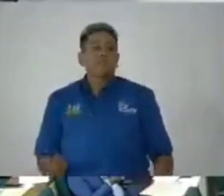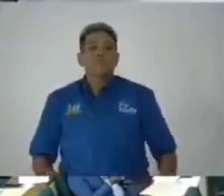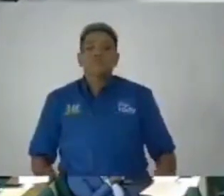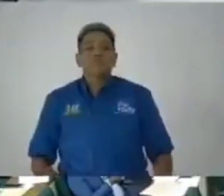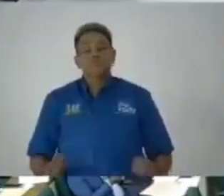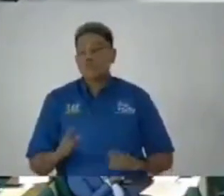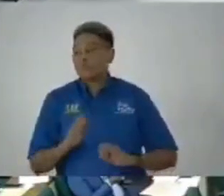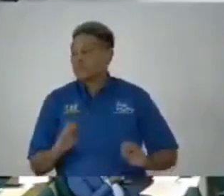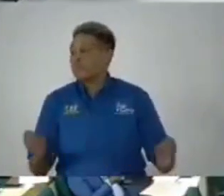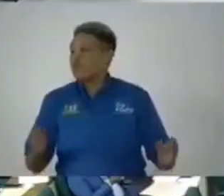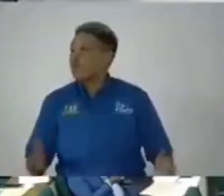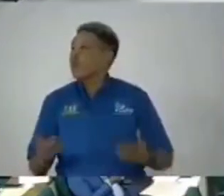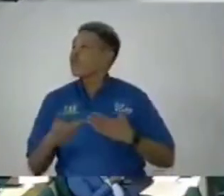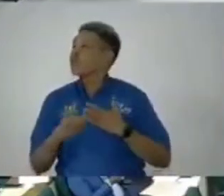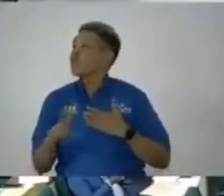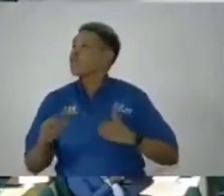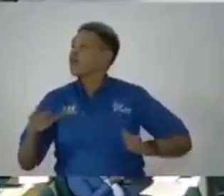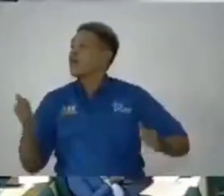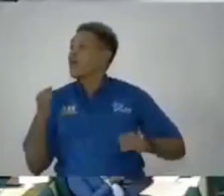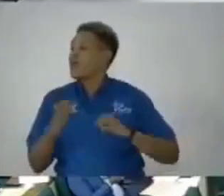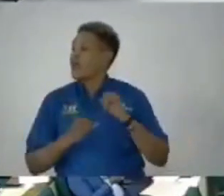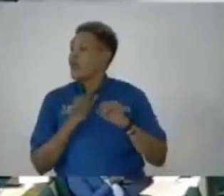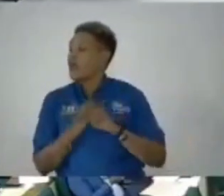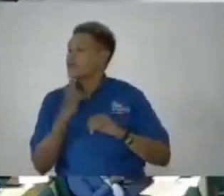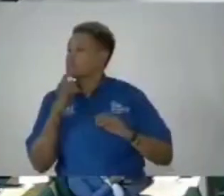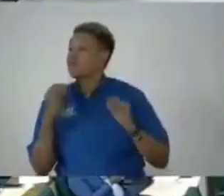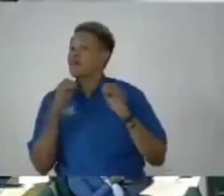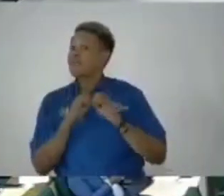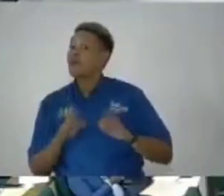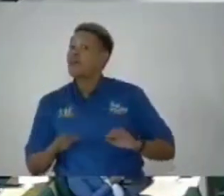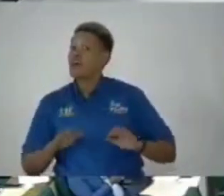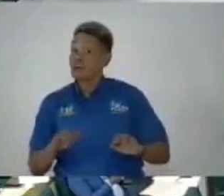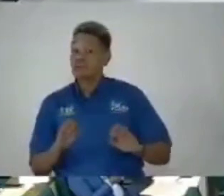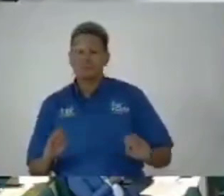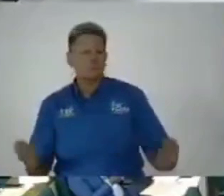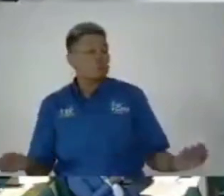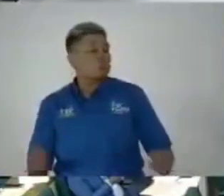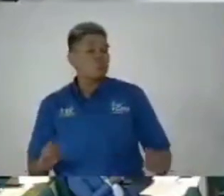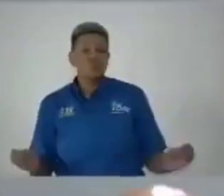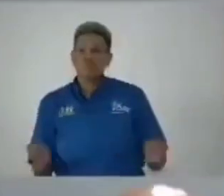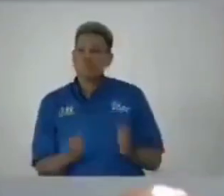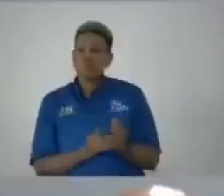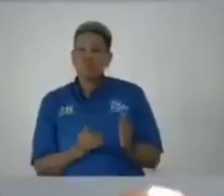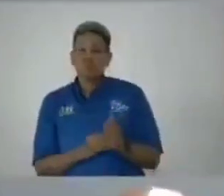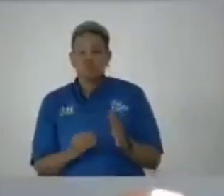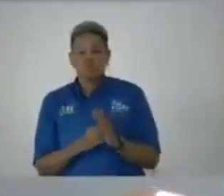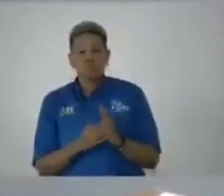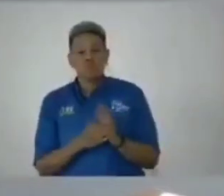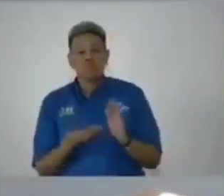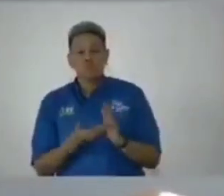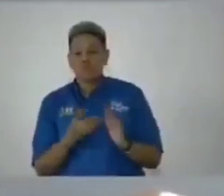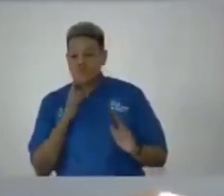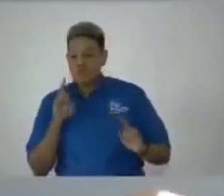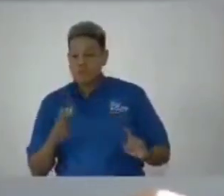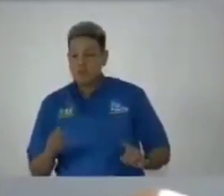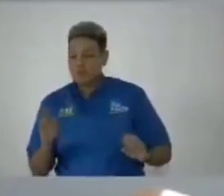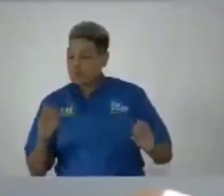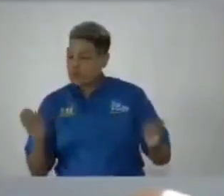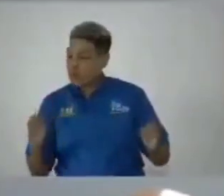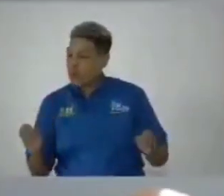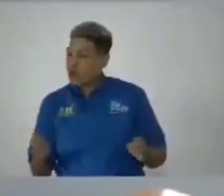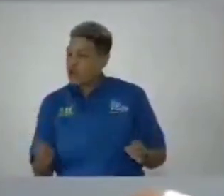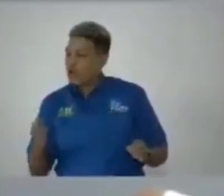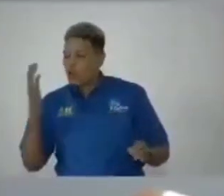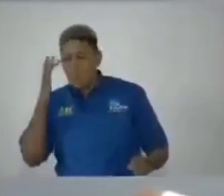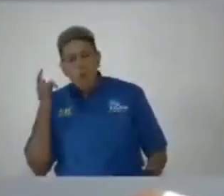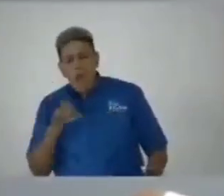me no referral to any institution for further action none whatsoever madam speaker none why